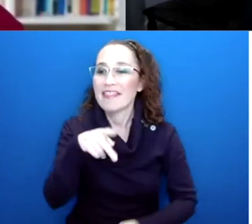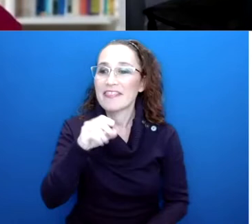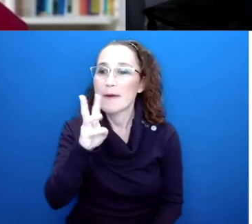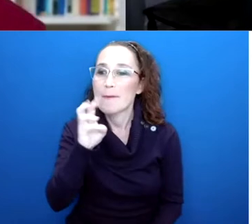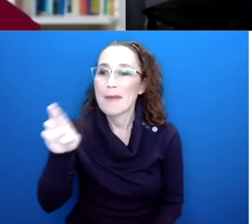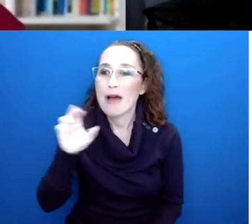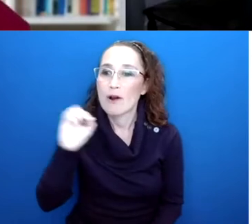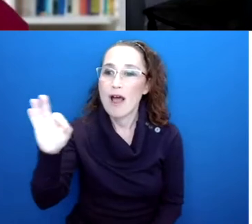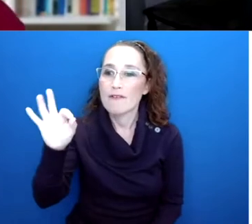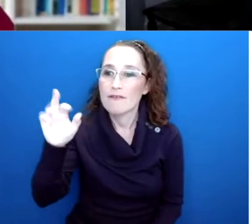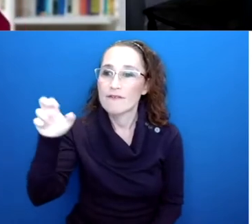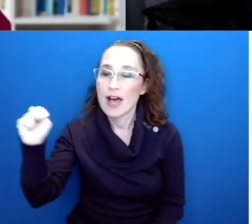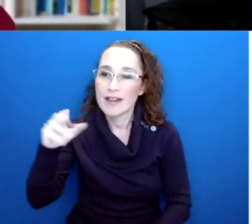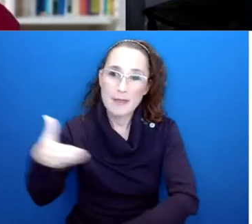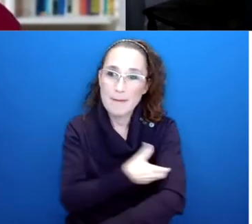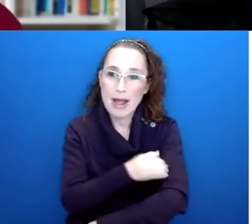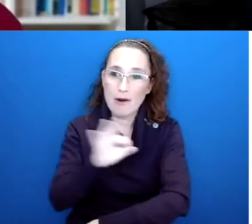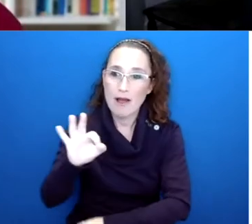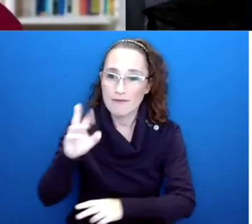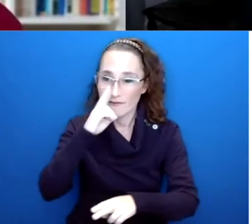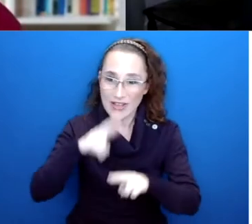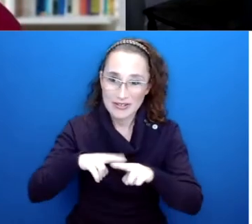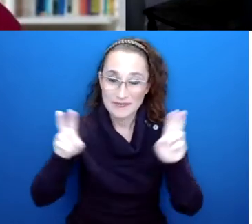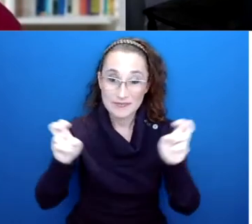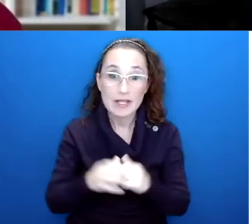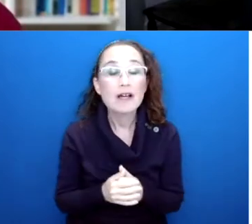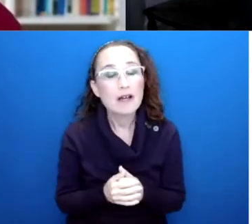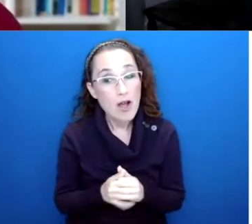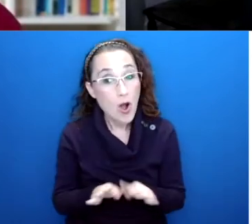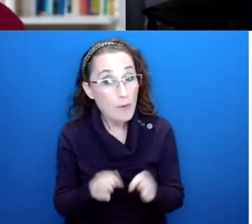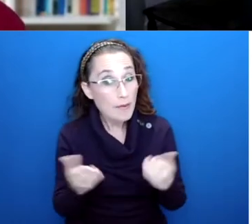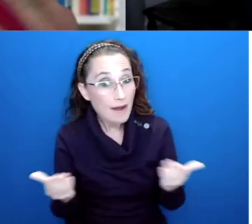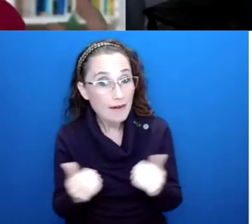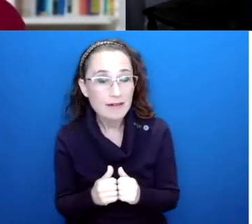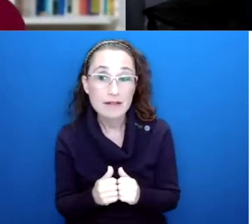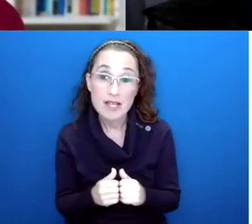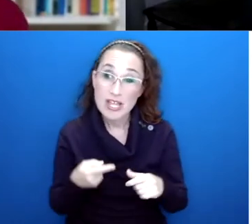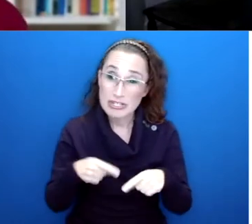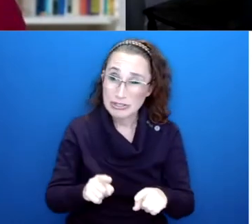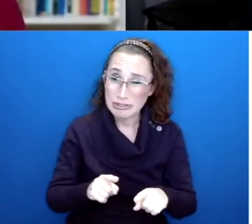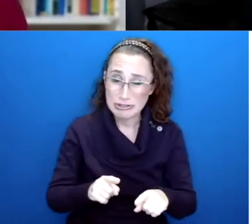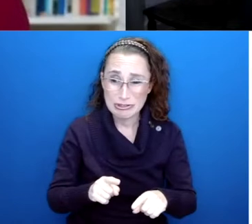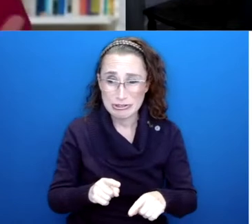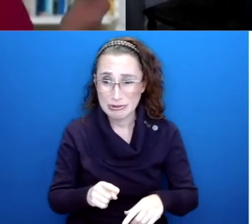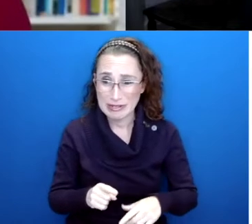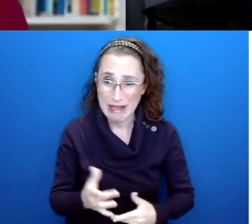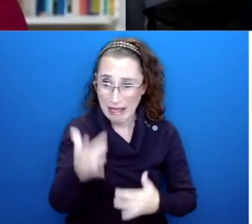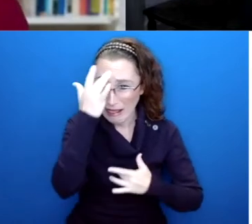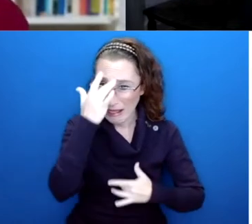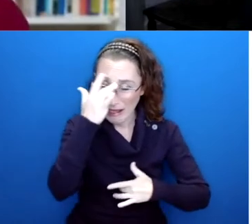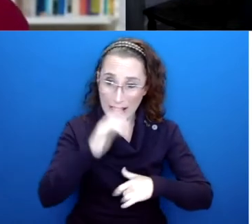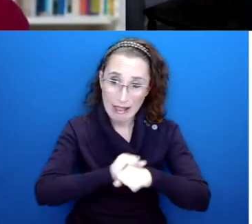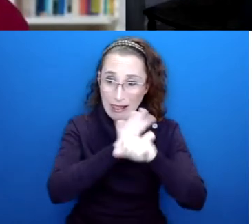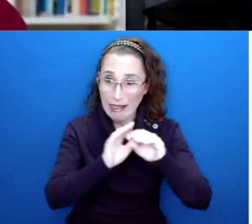And I do feel like we should start by acknowledging that talking about the pursuit of fun during a global pandemic might seem slightly